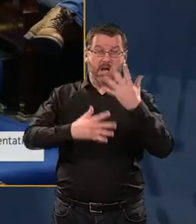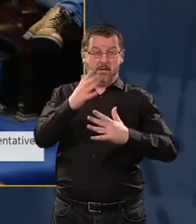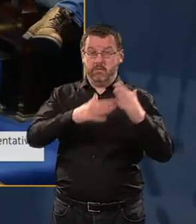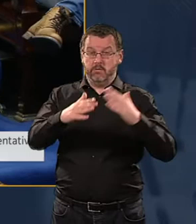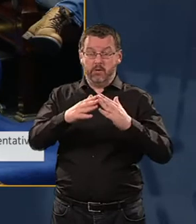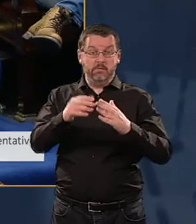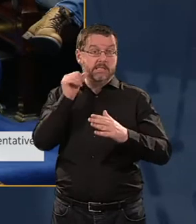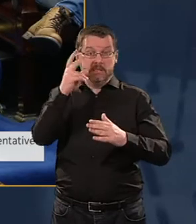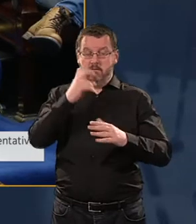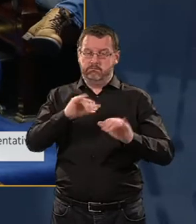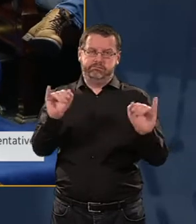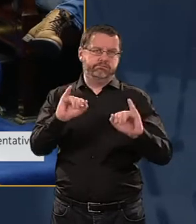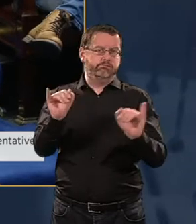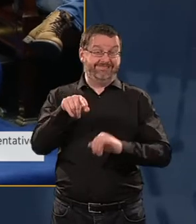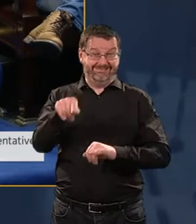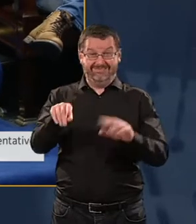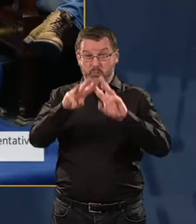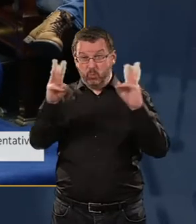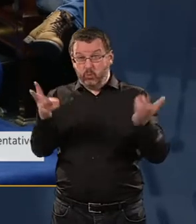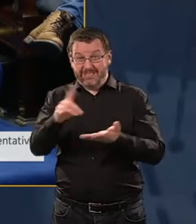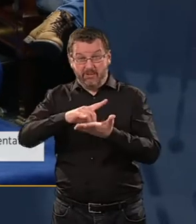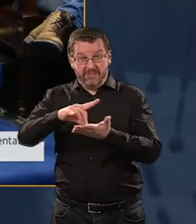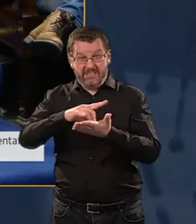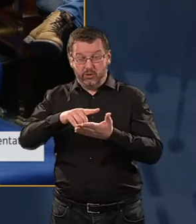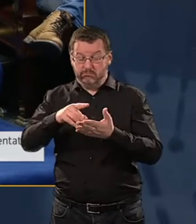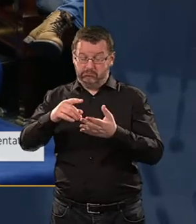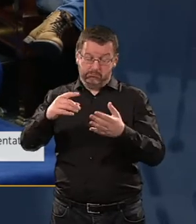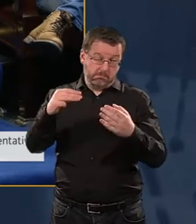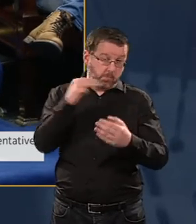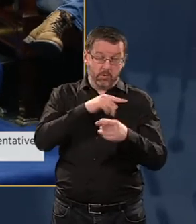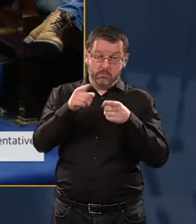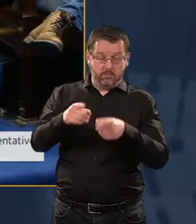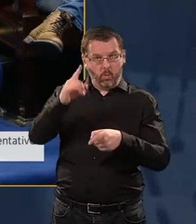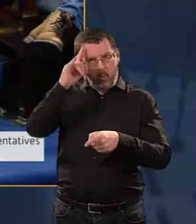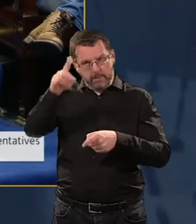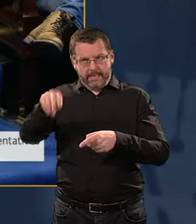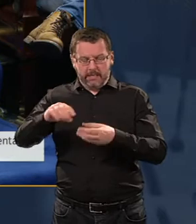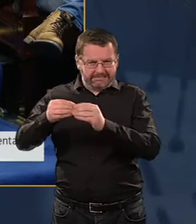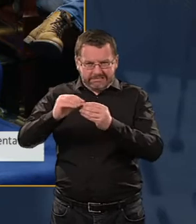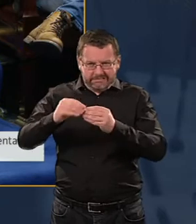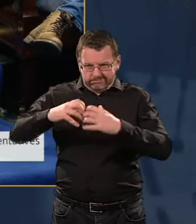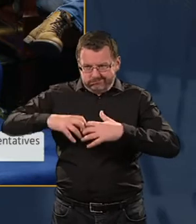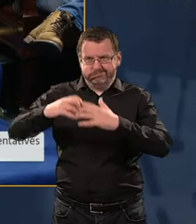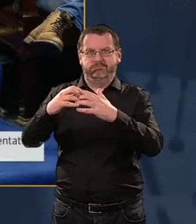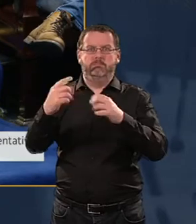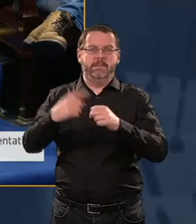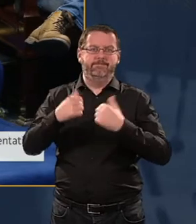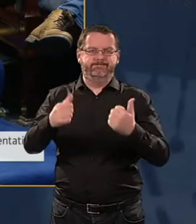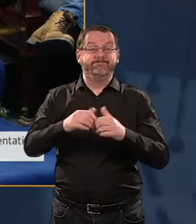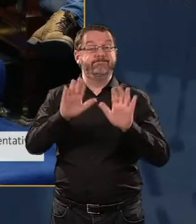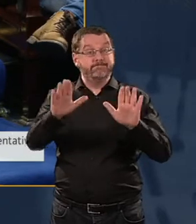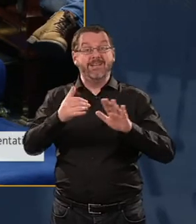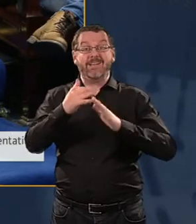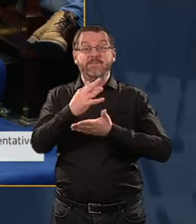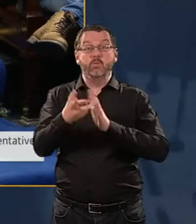a World Heritage Site that hopefully can be fully restored. Cian Corlo, over the last few weeks, women from